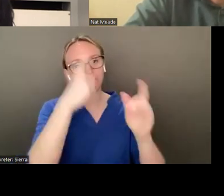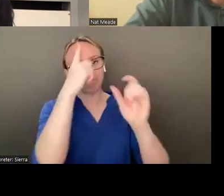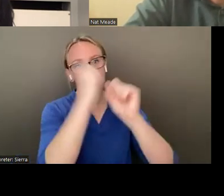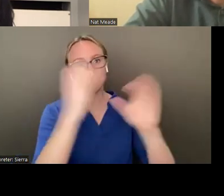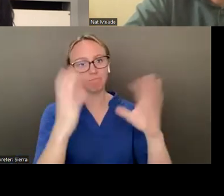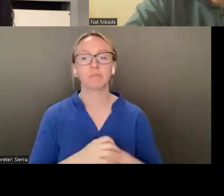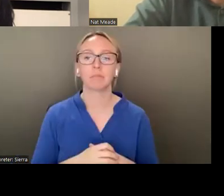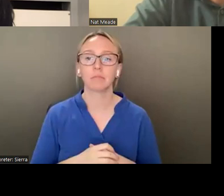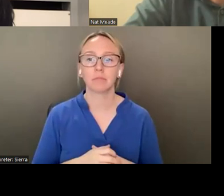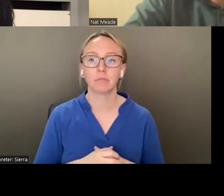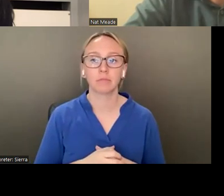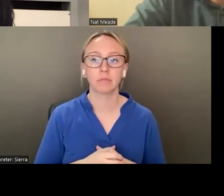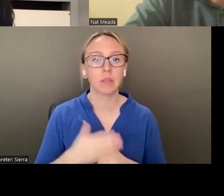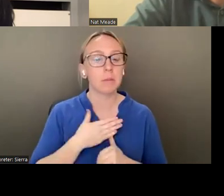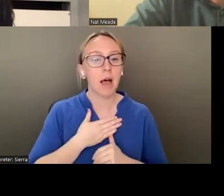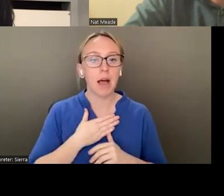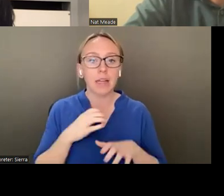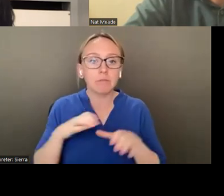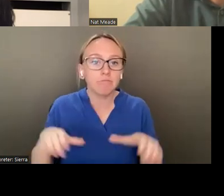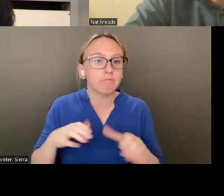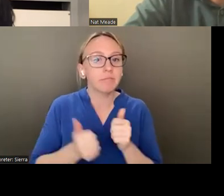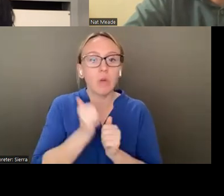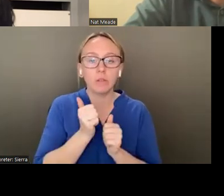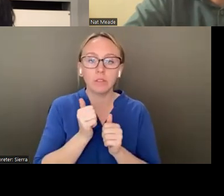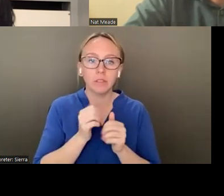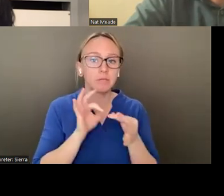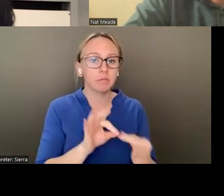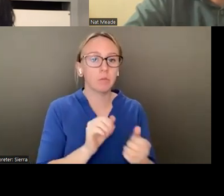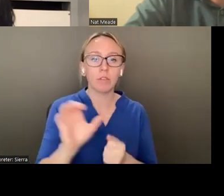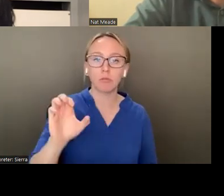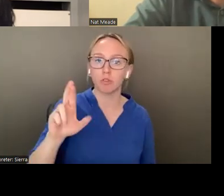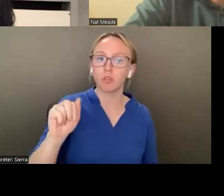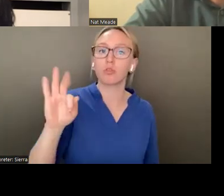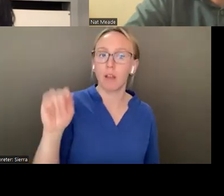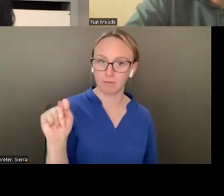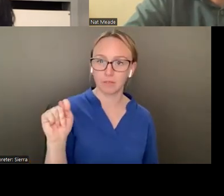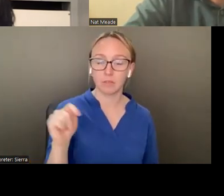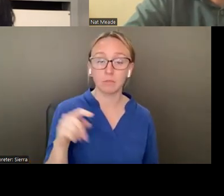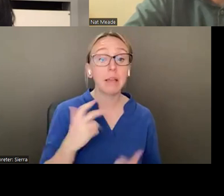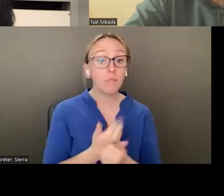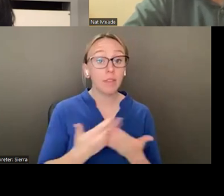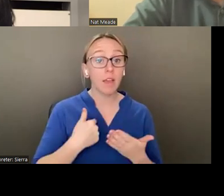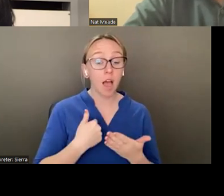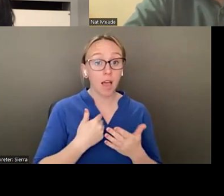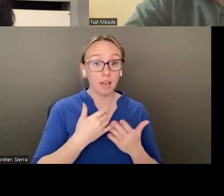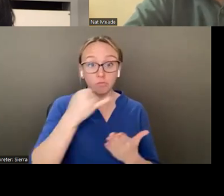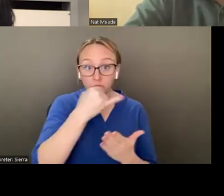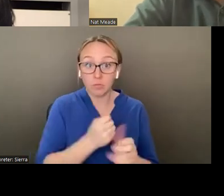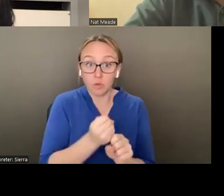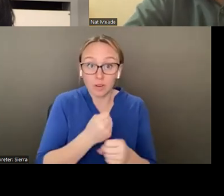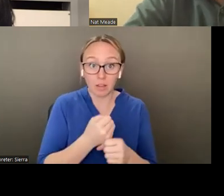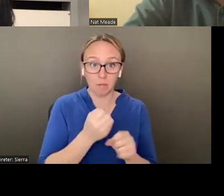practice is really rooted in craft. While not everything I make is made out of metal, I'm usually